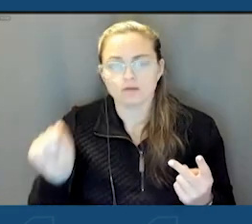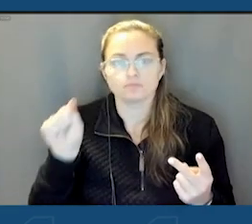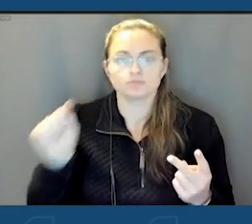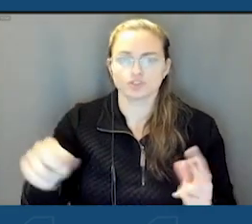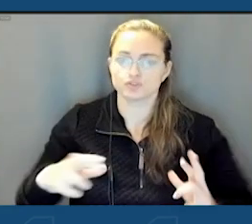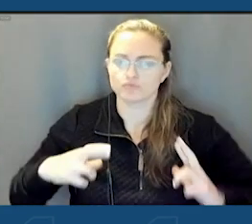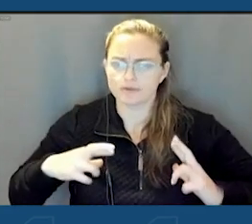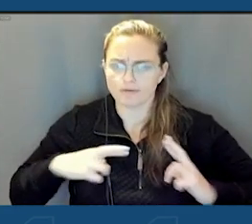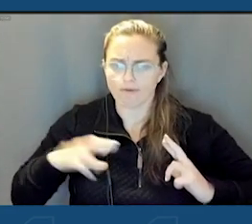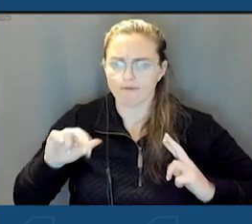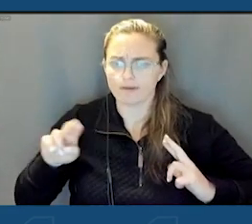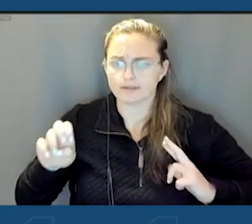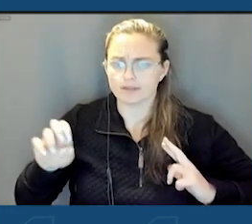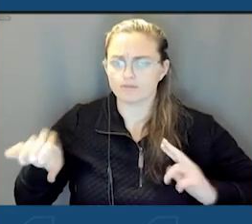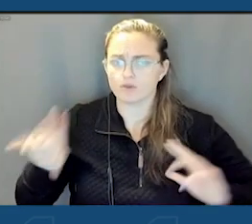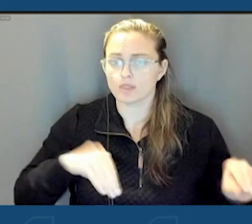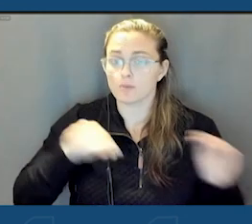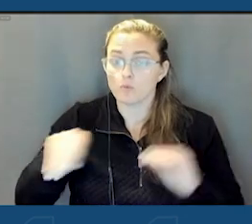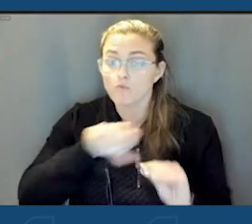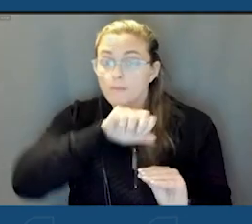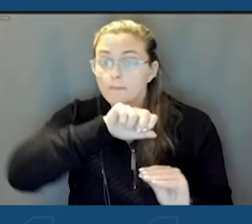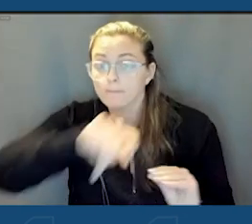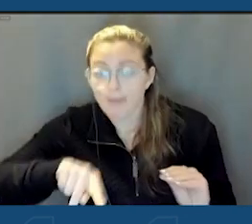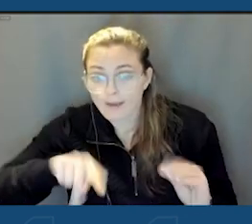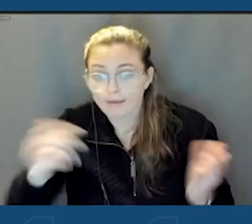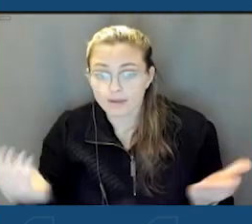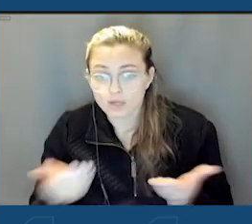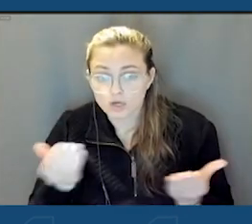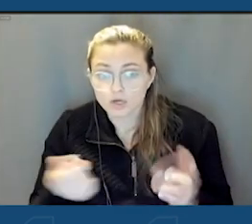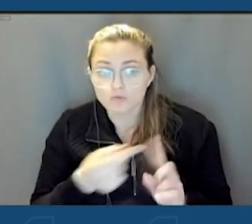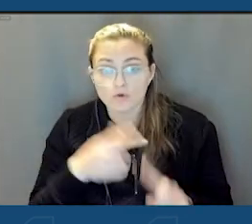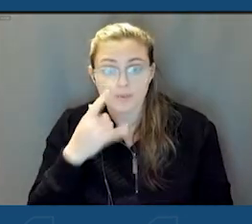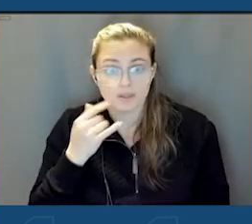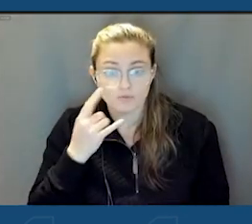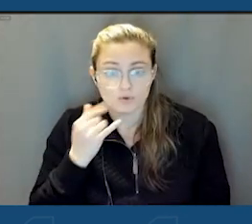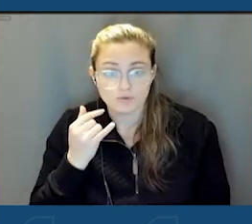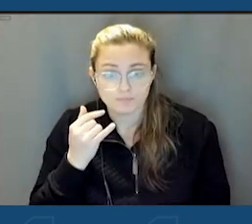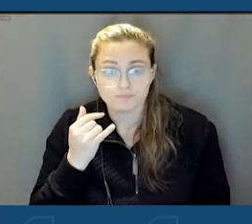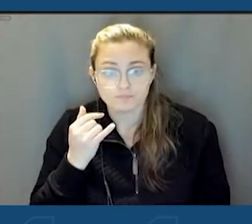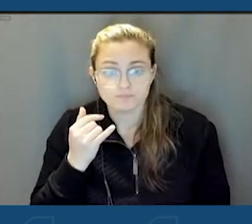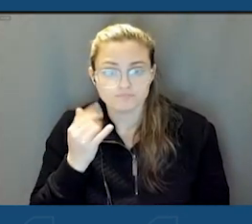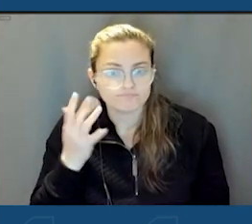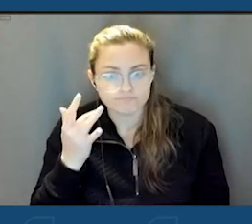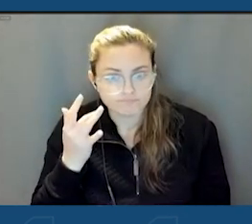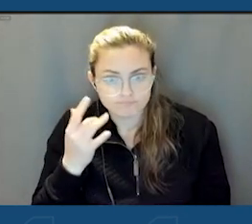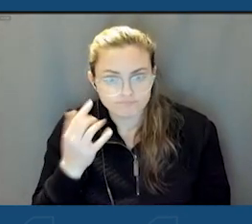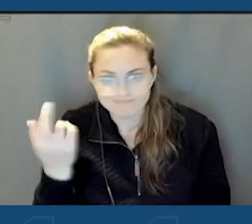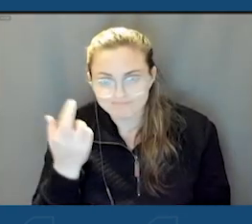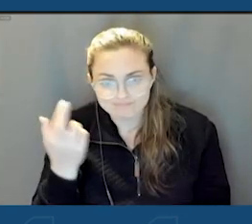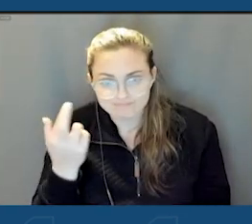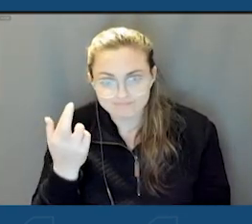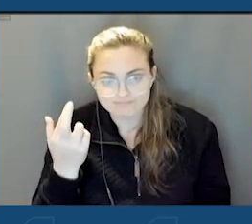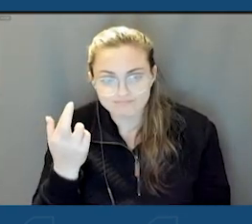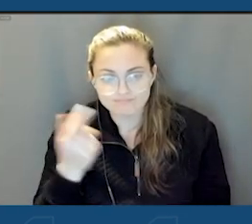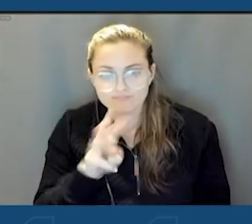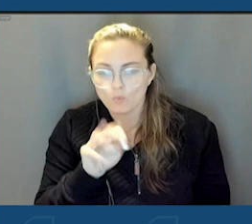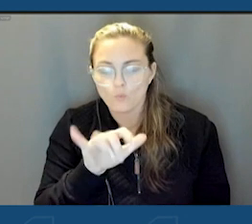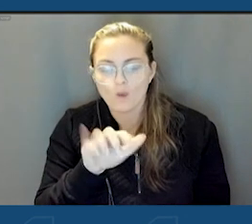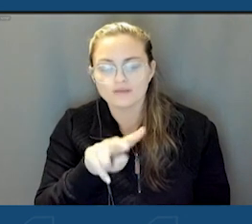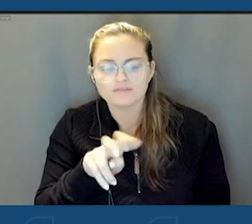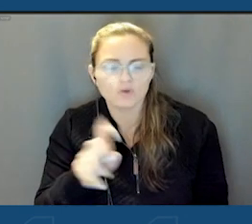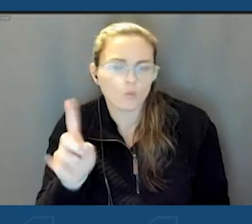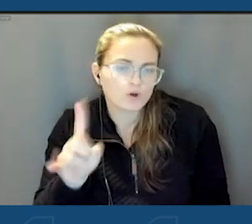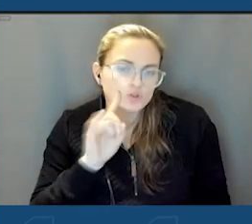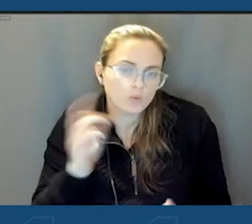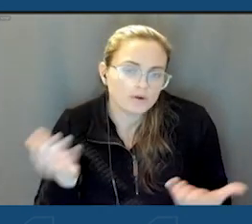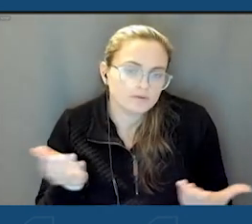executive who moved back to Wellsville from California because she realized Wellsville was the place she wanted to